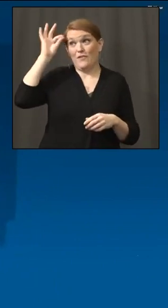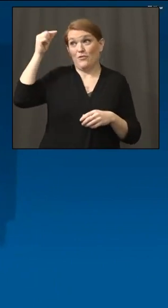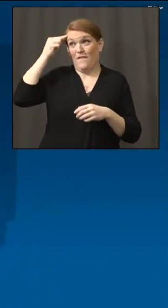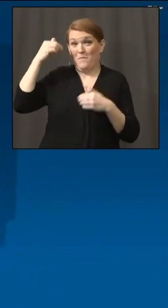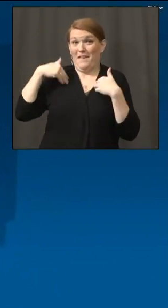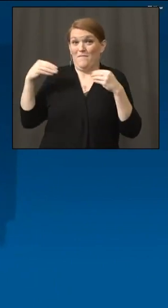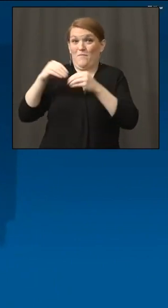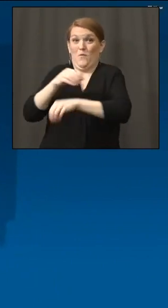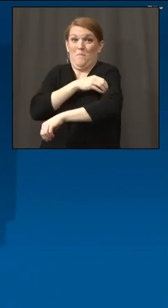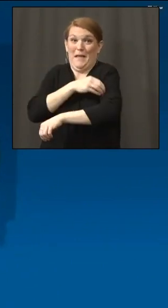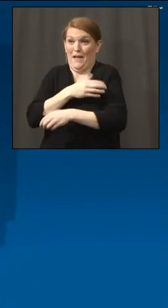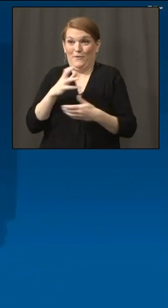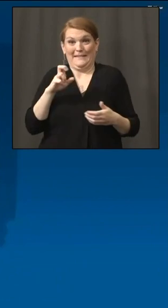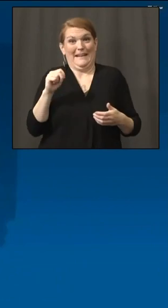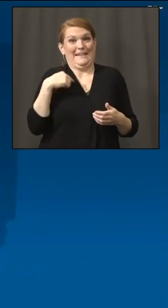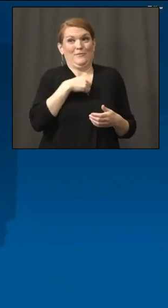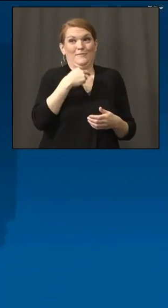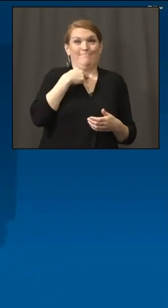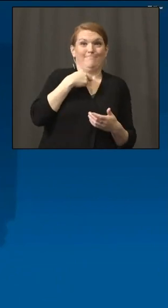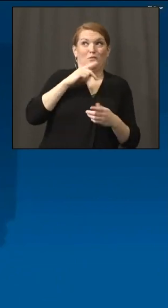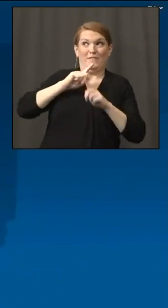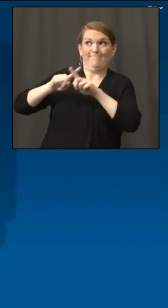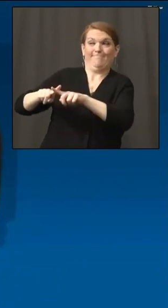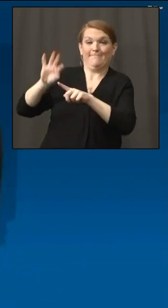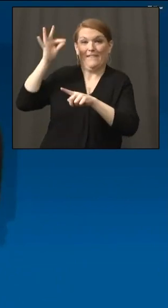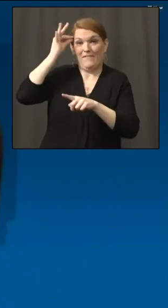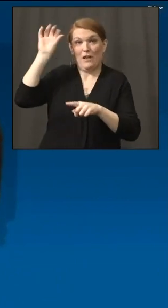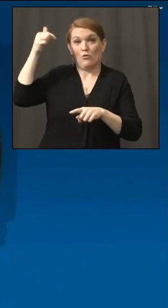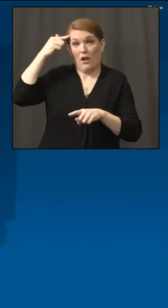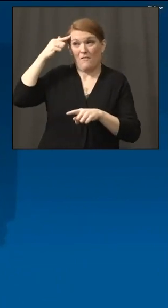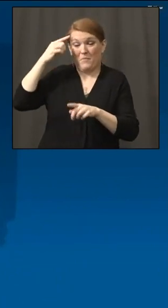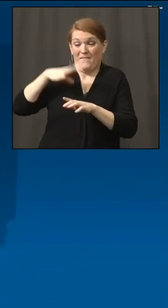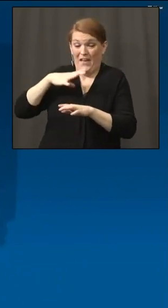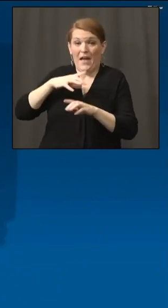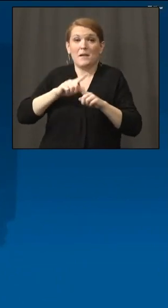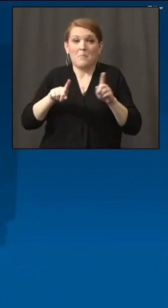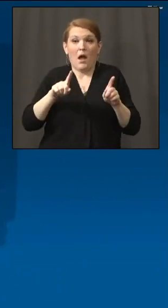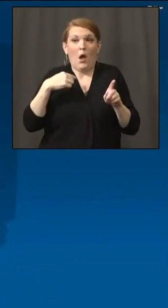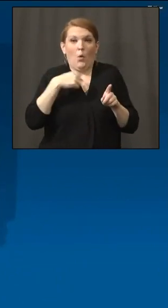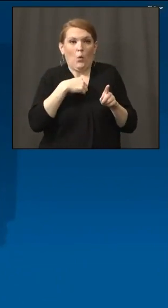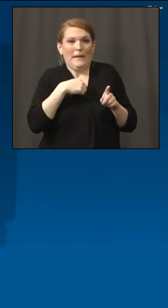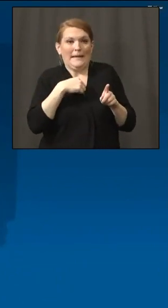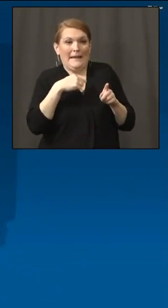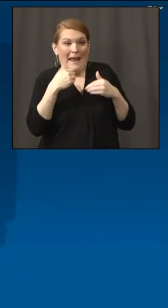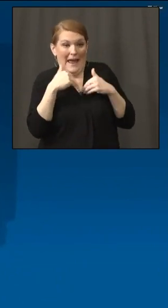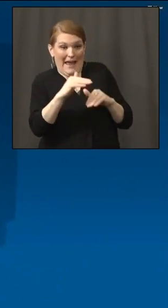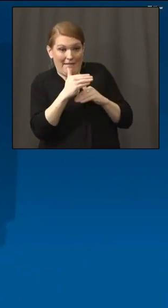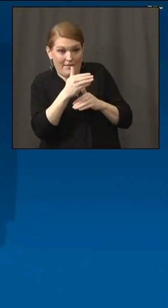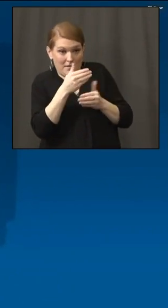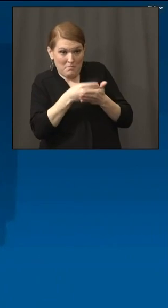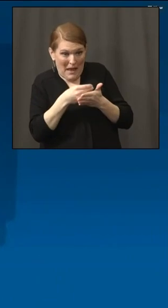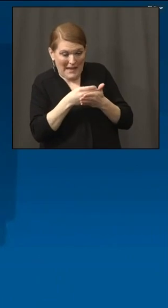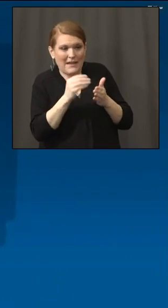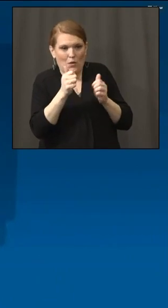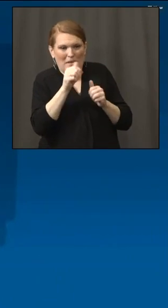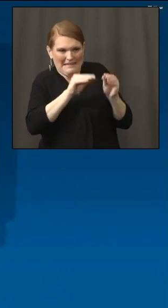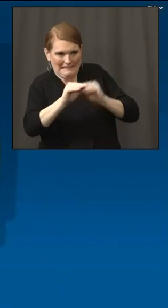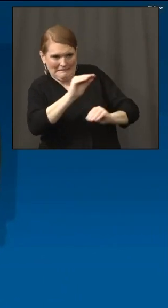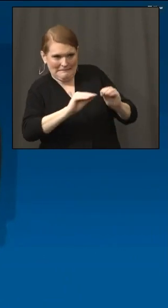we can't. We need our federal government, but we can do what we can with the limited resources that we have.